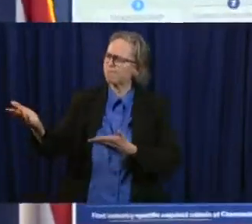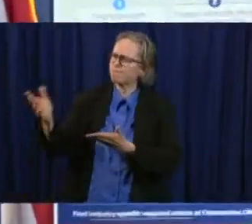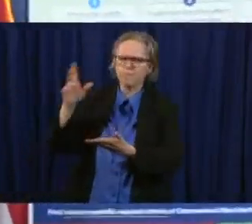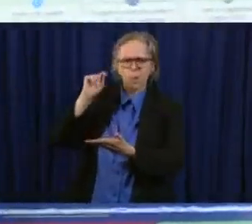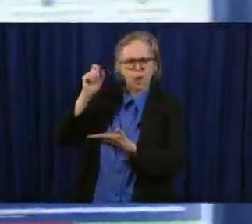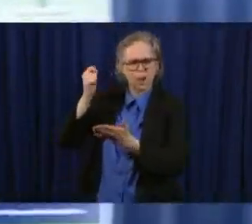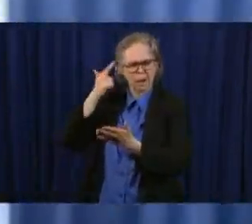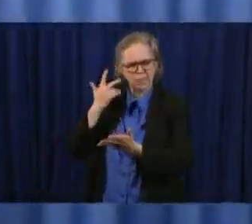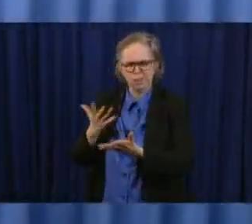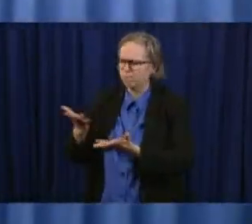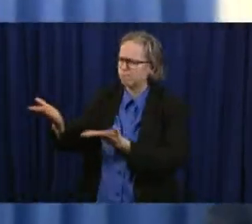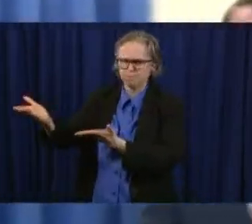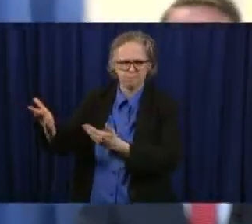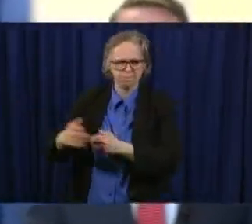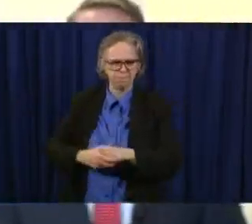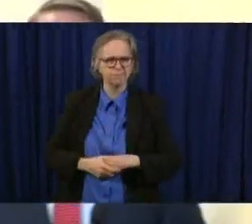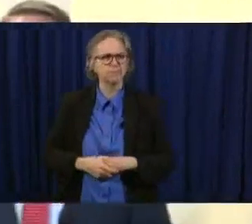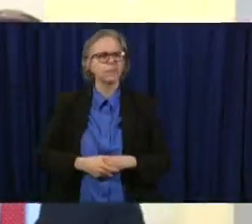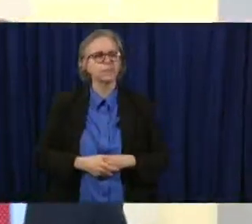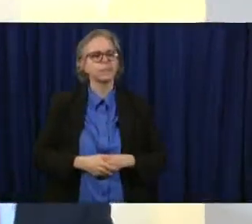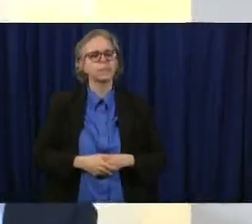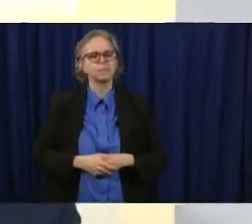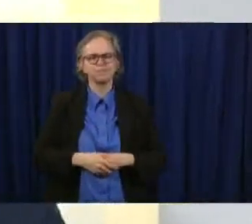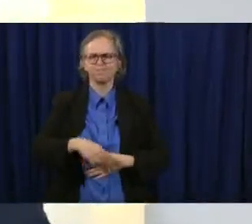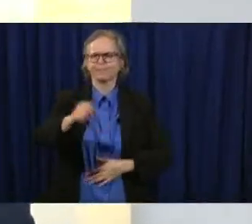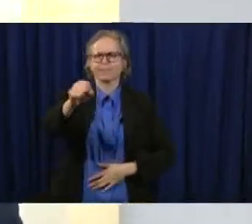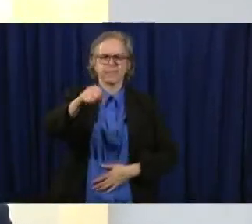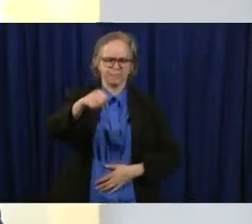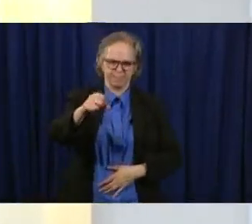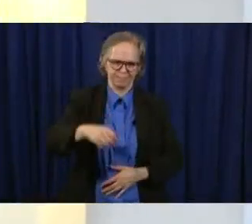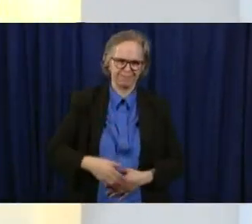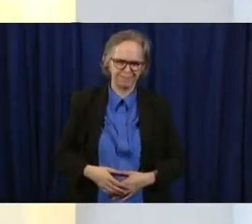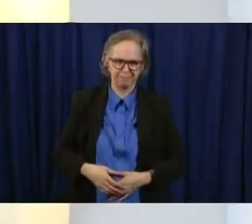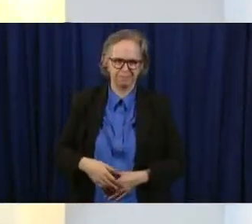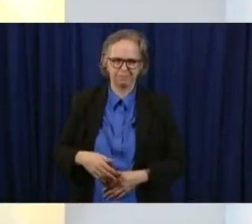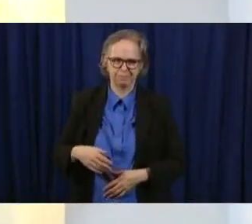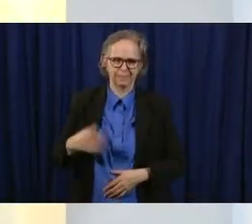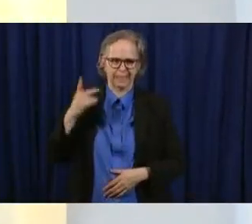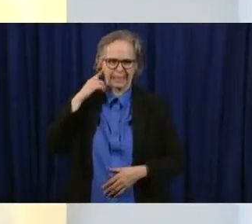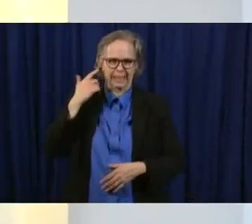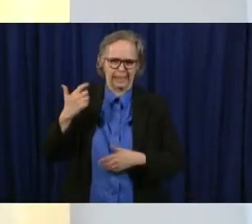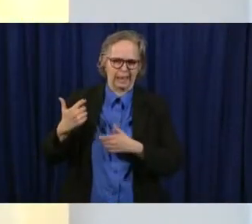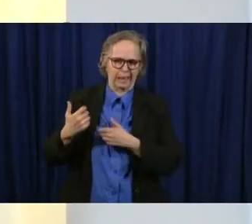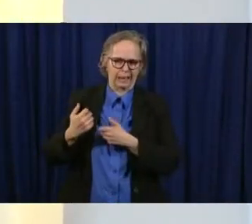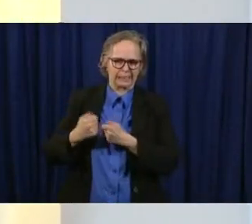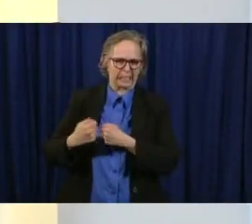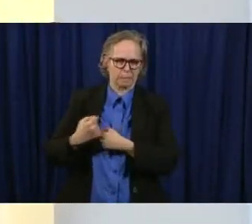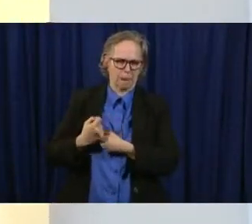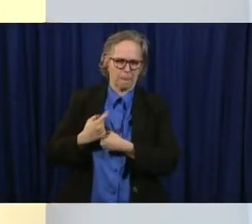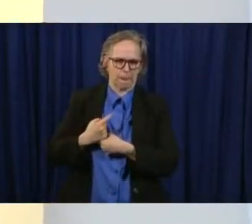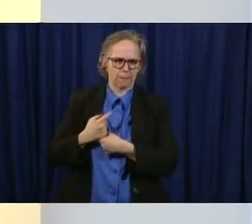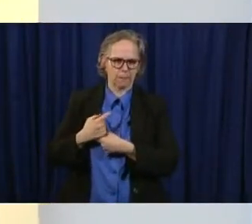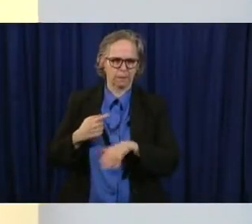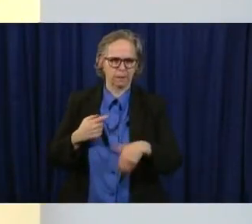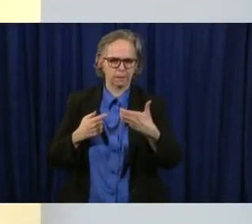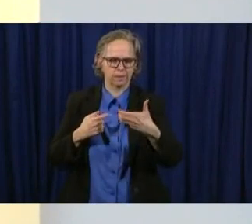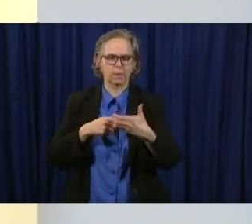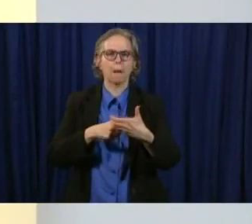subject john yeah i i know that i got a couple of texts here from people about asking about masks